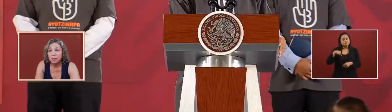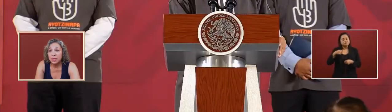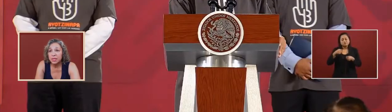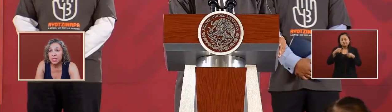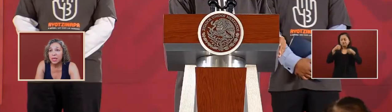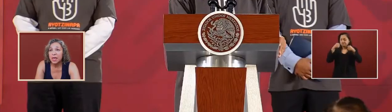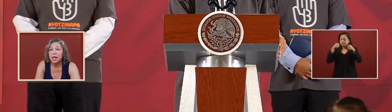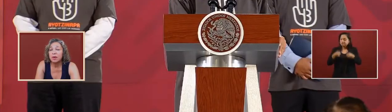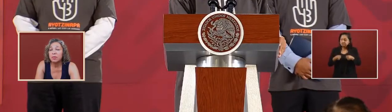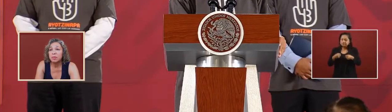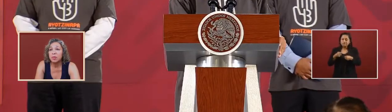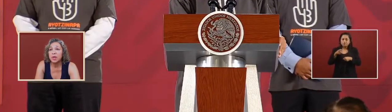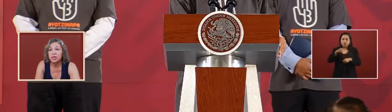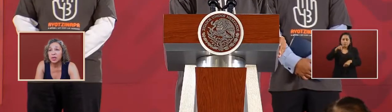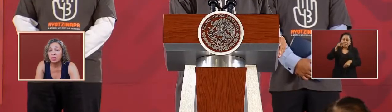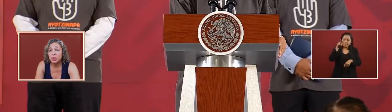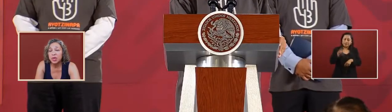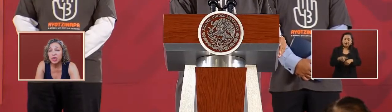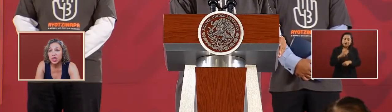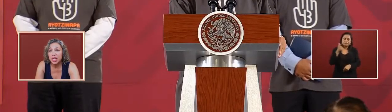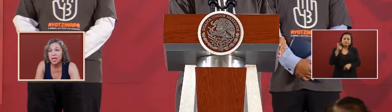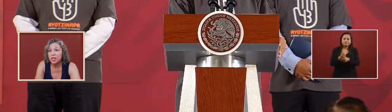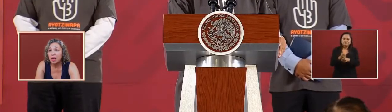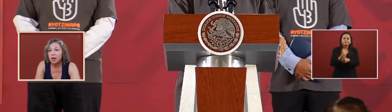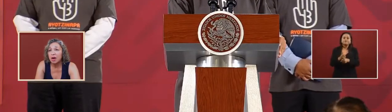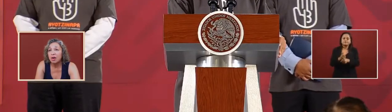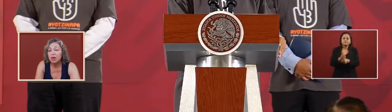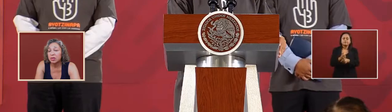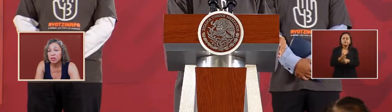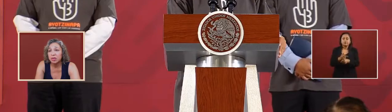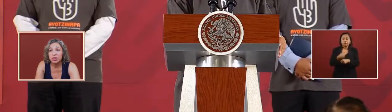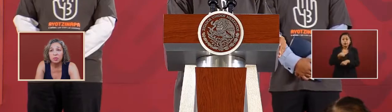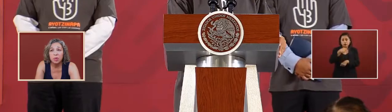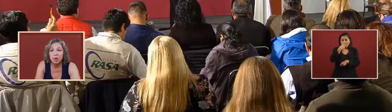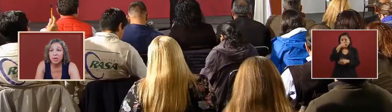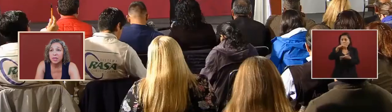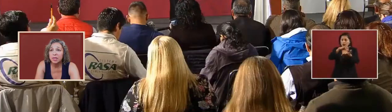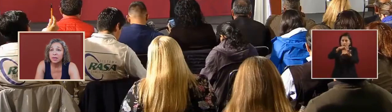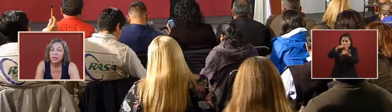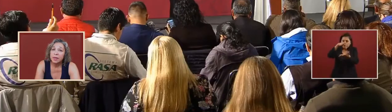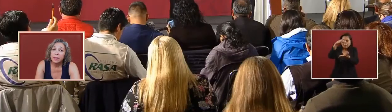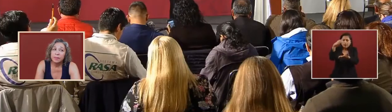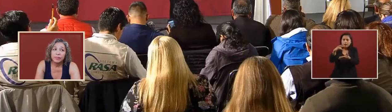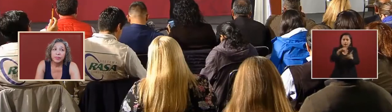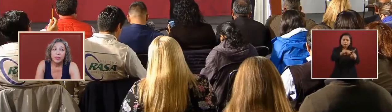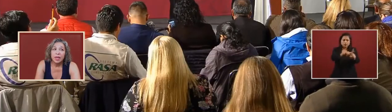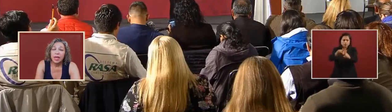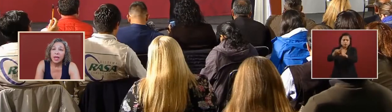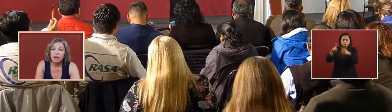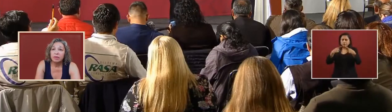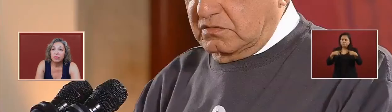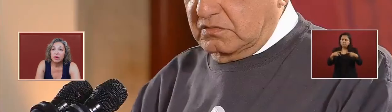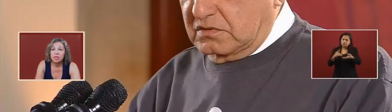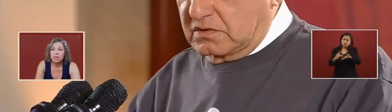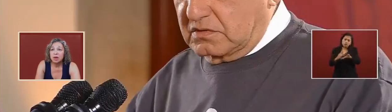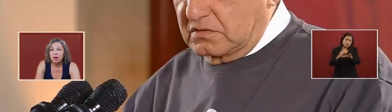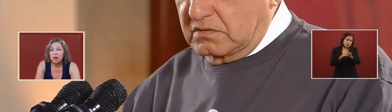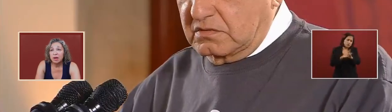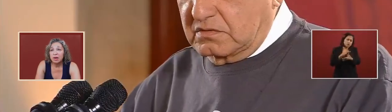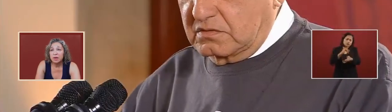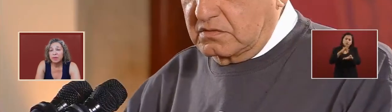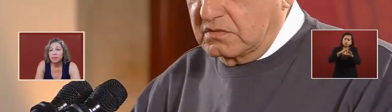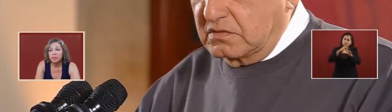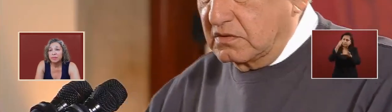am optimistic and i want to appreciate all your support and of course